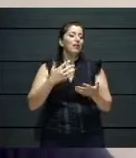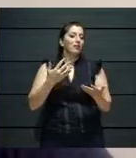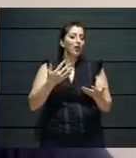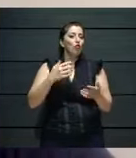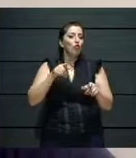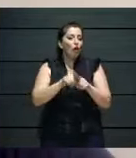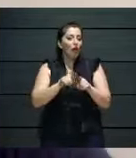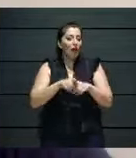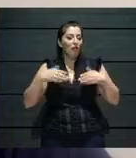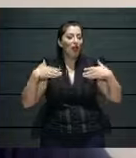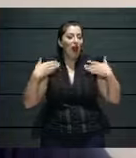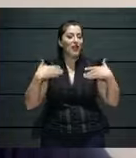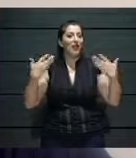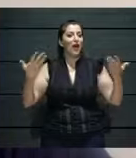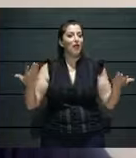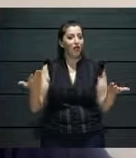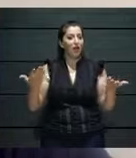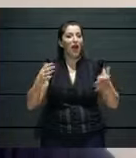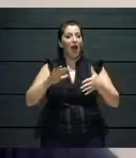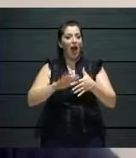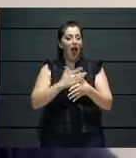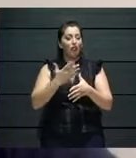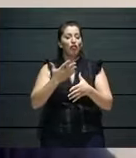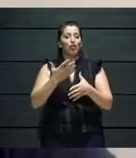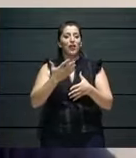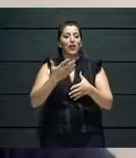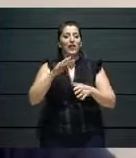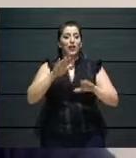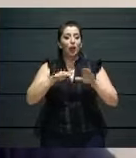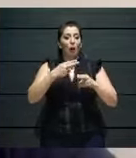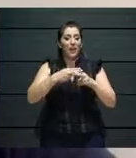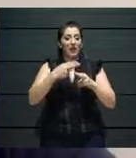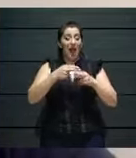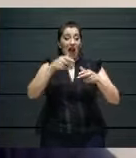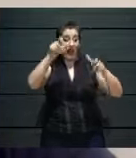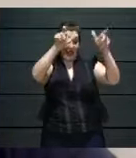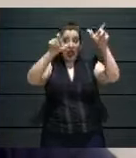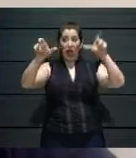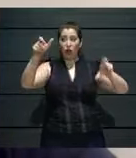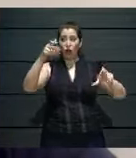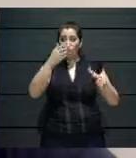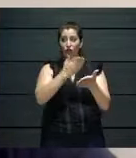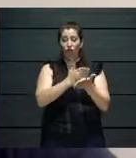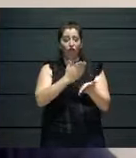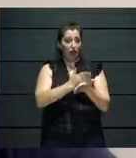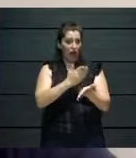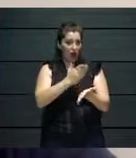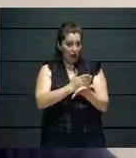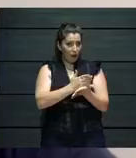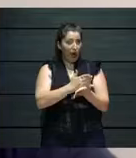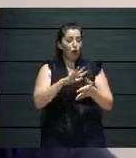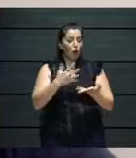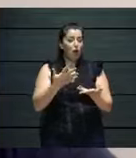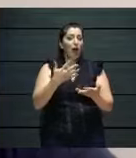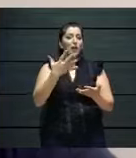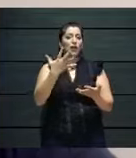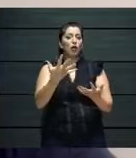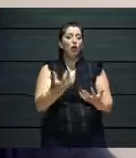So actually, it was quite successful. And the months after this, this was in May, we